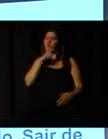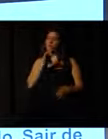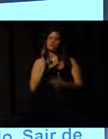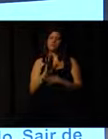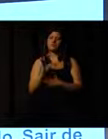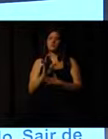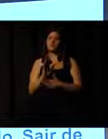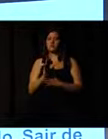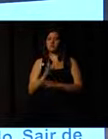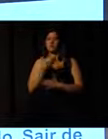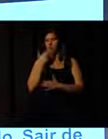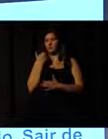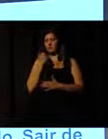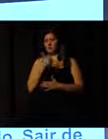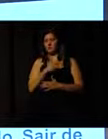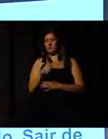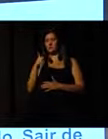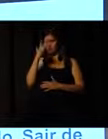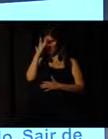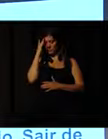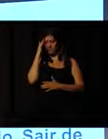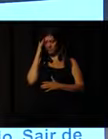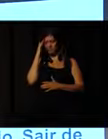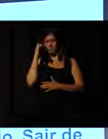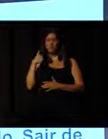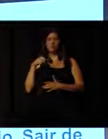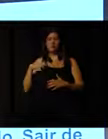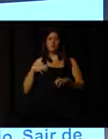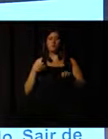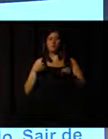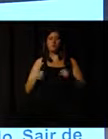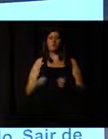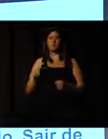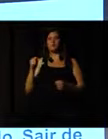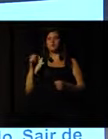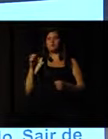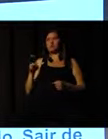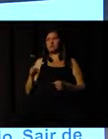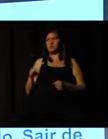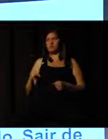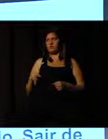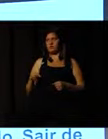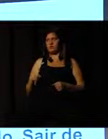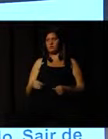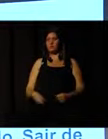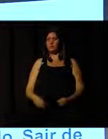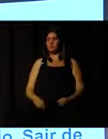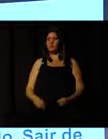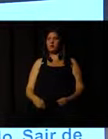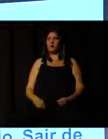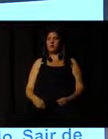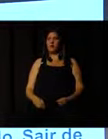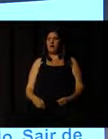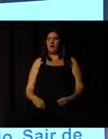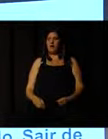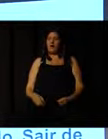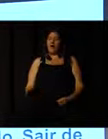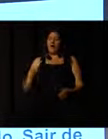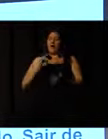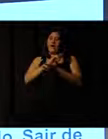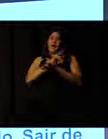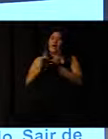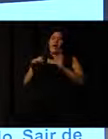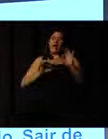true contribution. And YMCA feels very safe in engaging in several